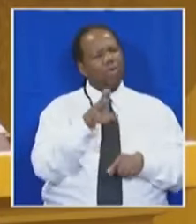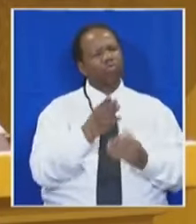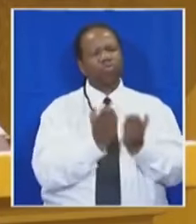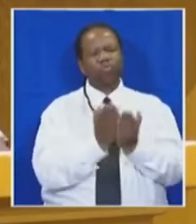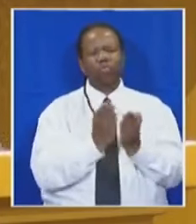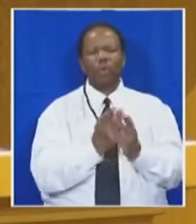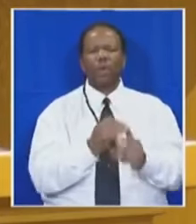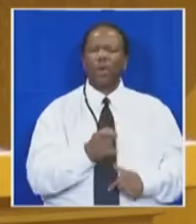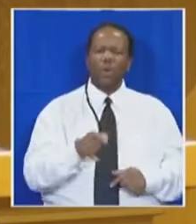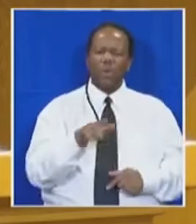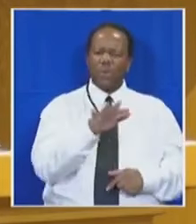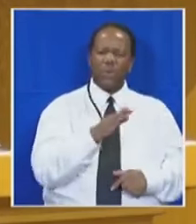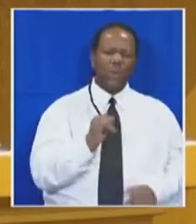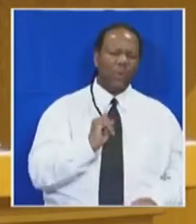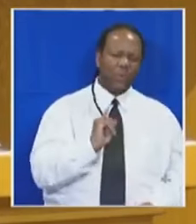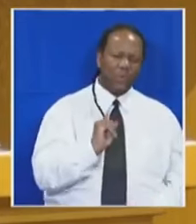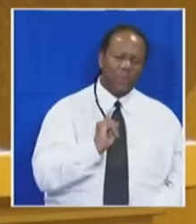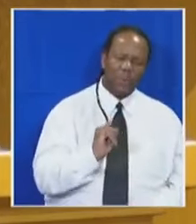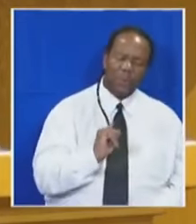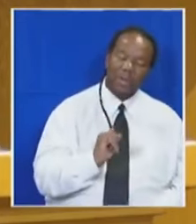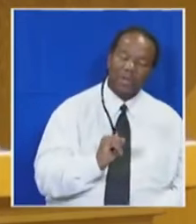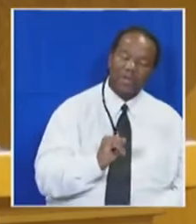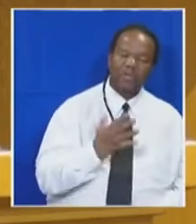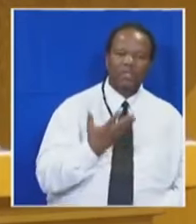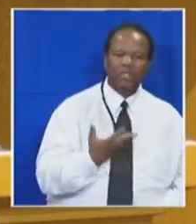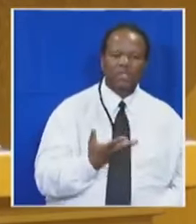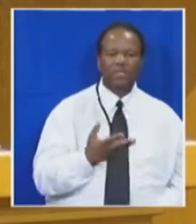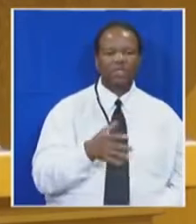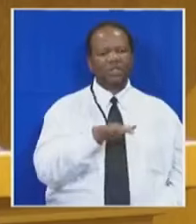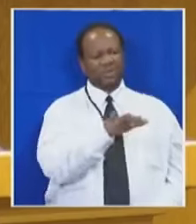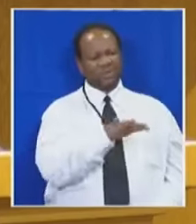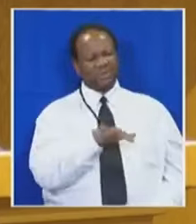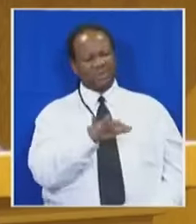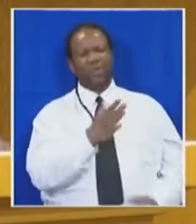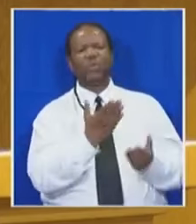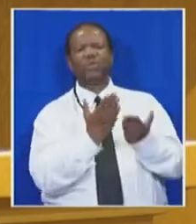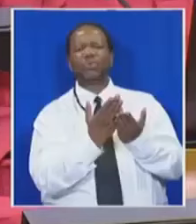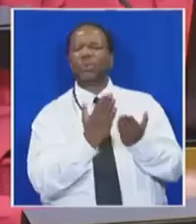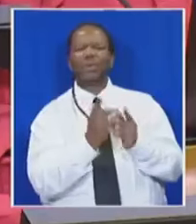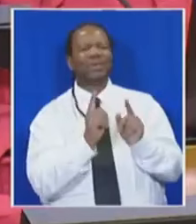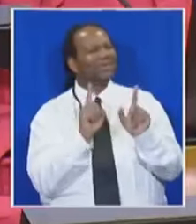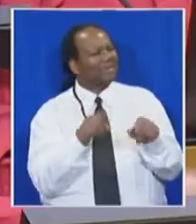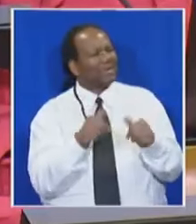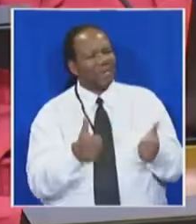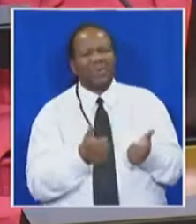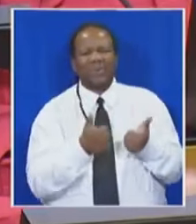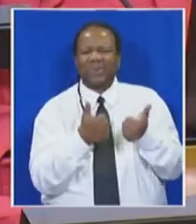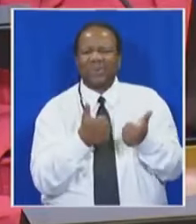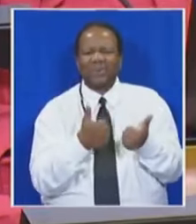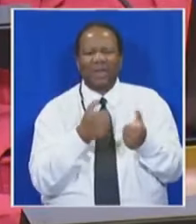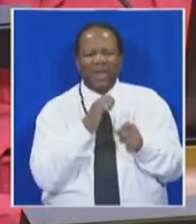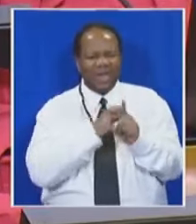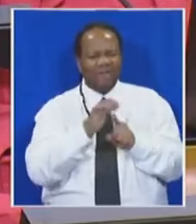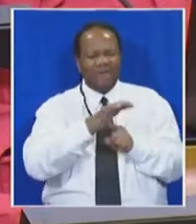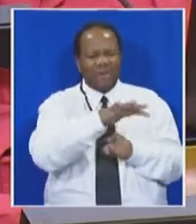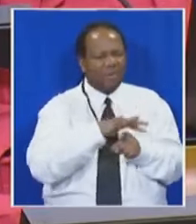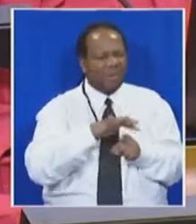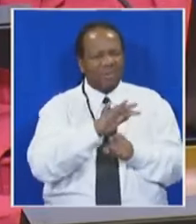inhumane conditions. The conditions which they study in are not conducive to a sustainable learning environment. The